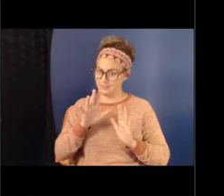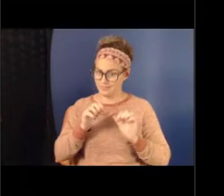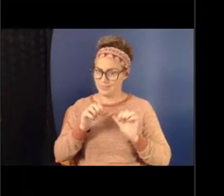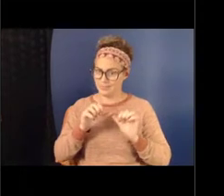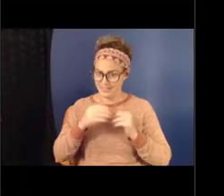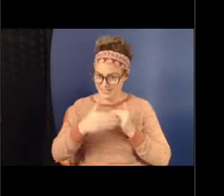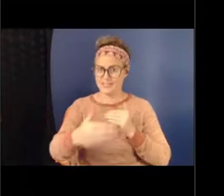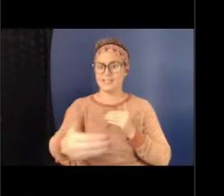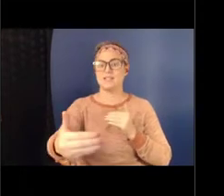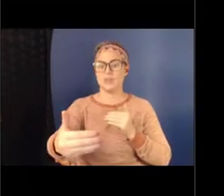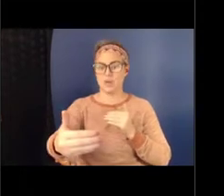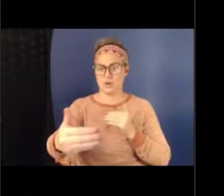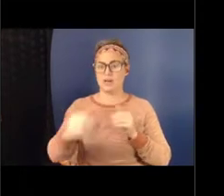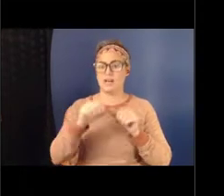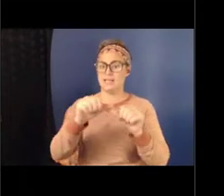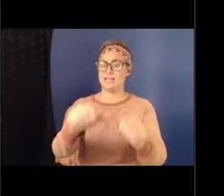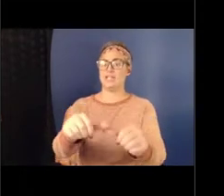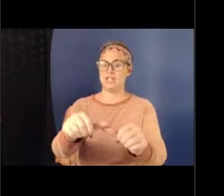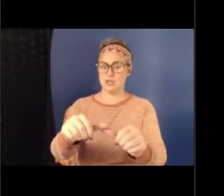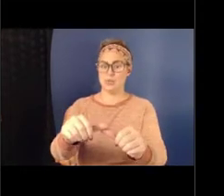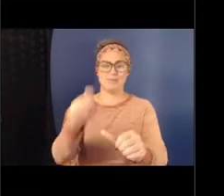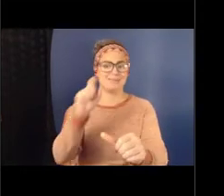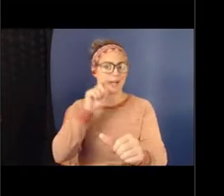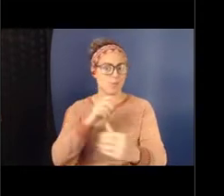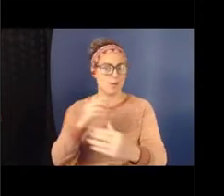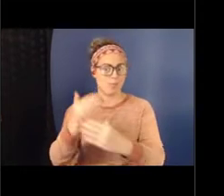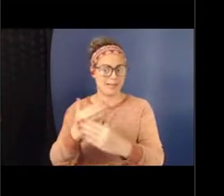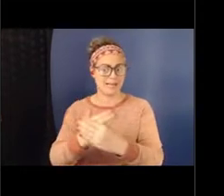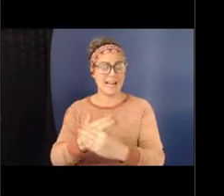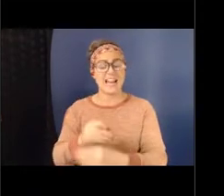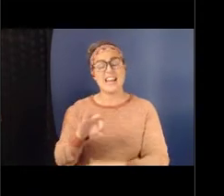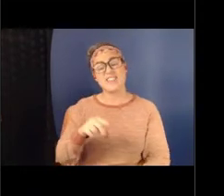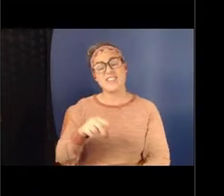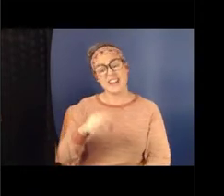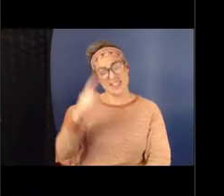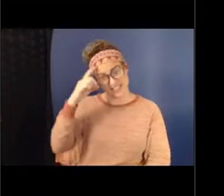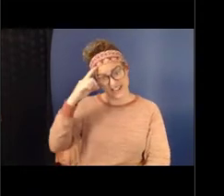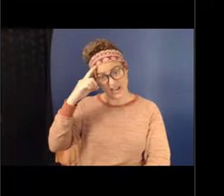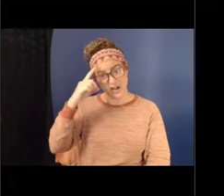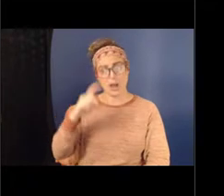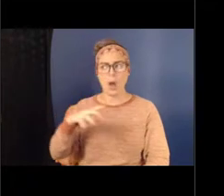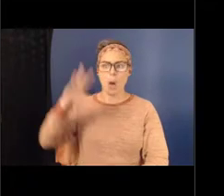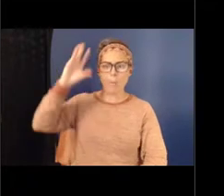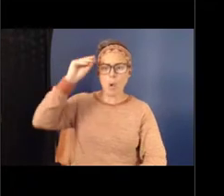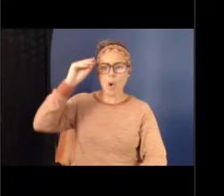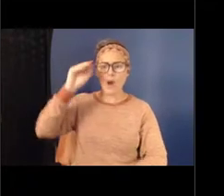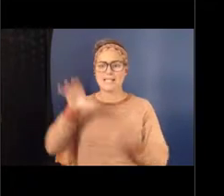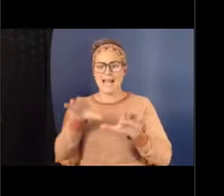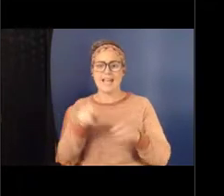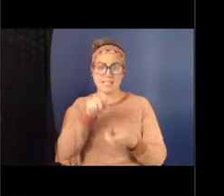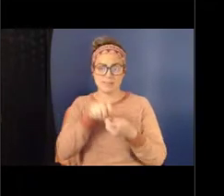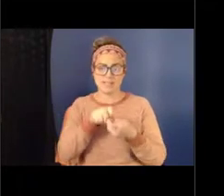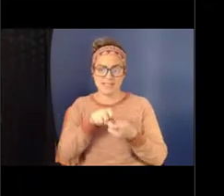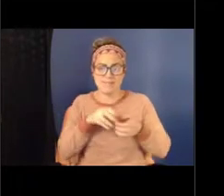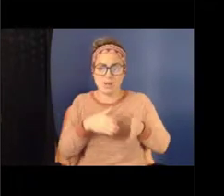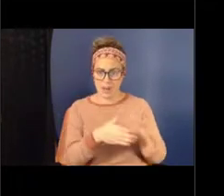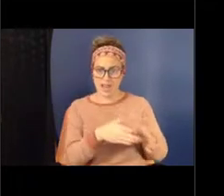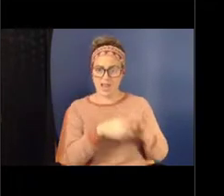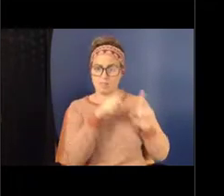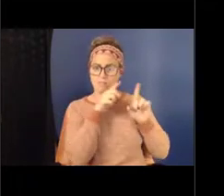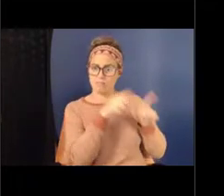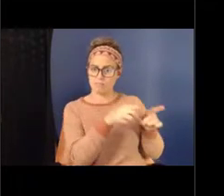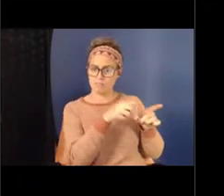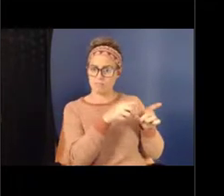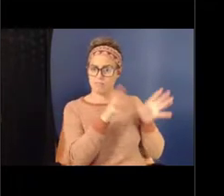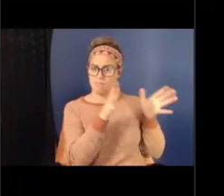they feel that girls need to act a certain way and boys need to act a certain way. We also have found that many of